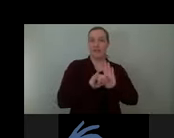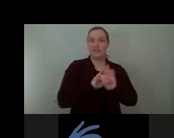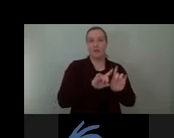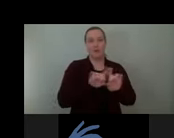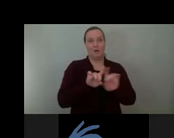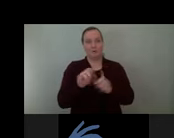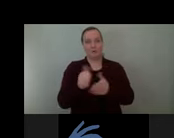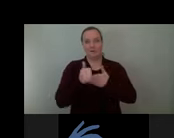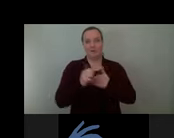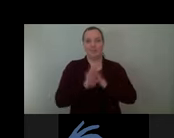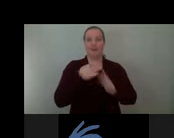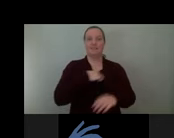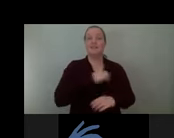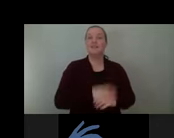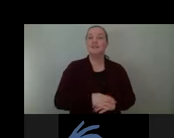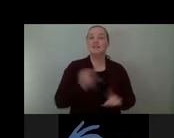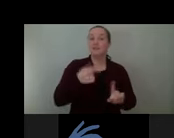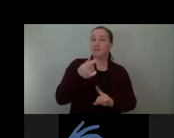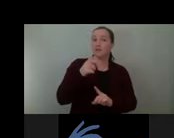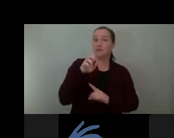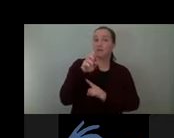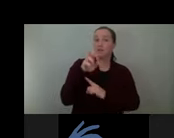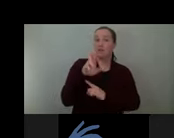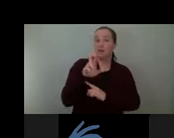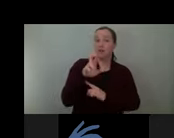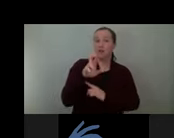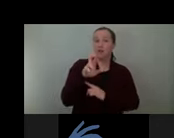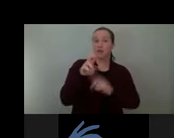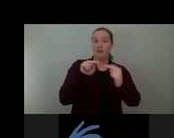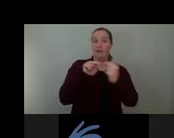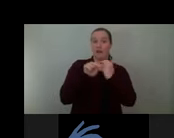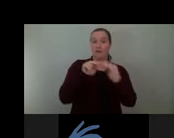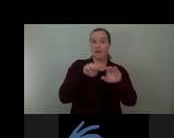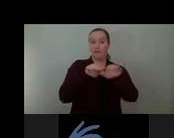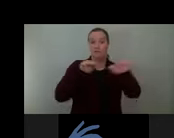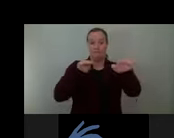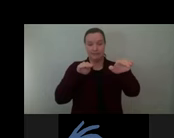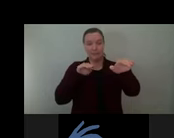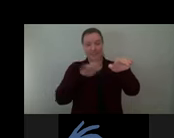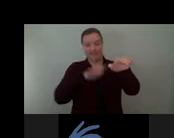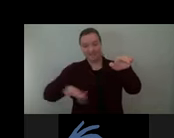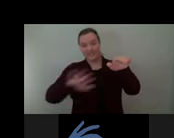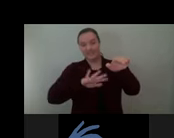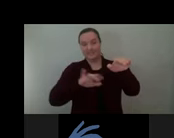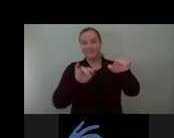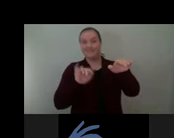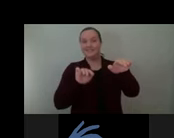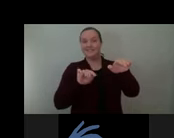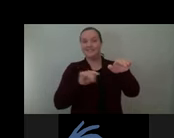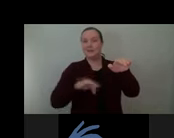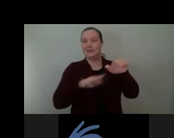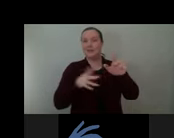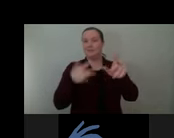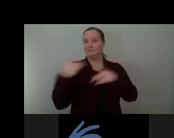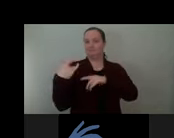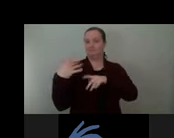The strip of land that the Gardner Express Waste presently sits on has long existed as a liminal space. The linear extent has served as